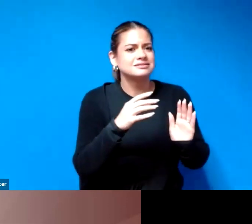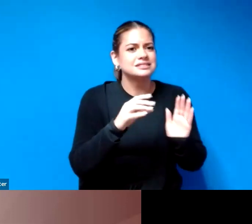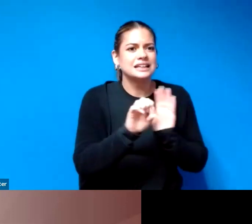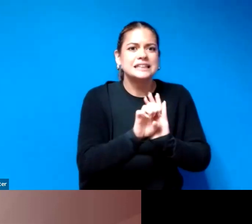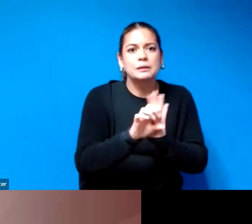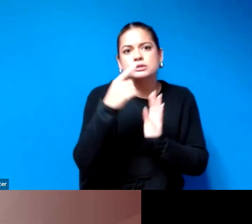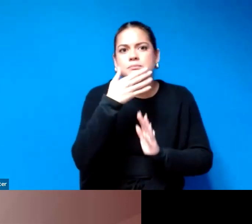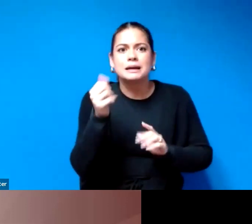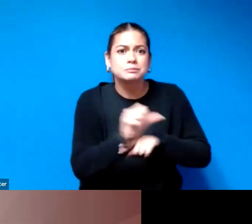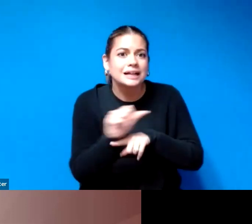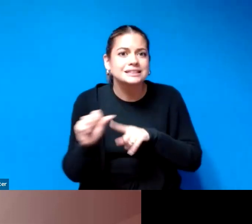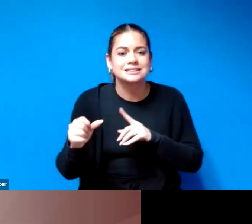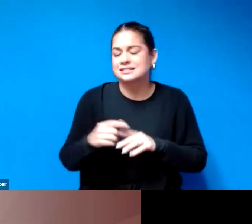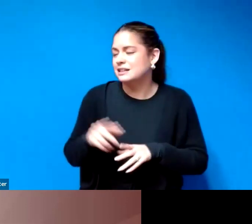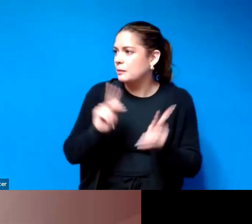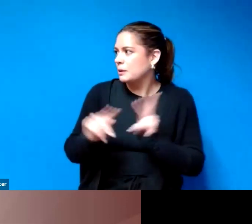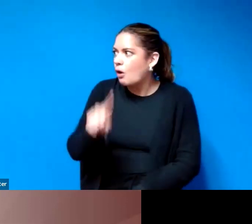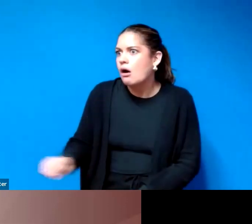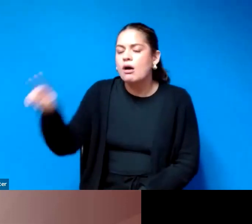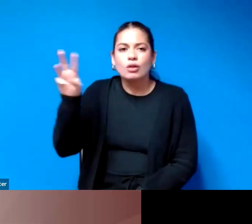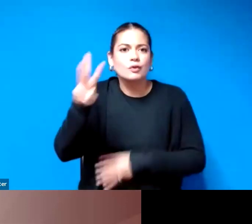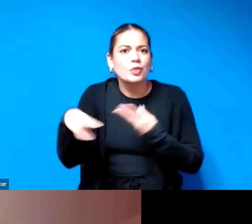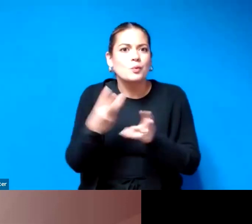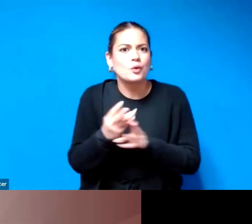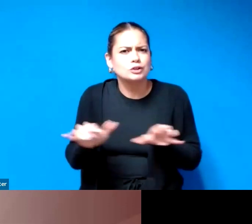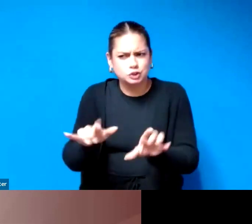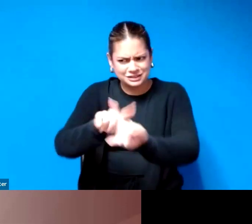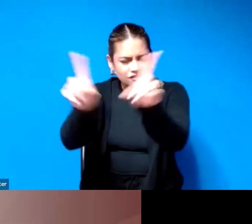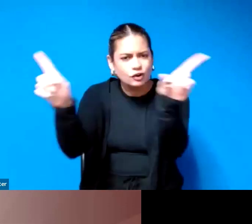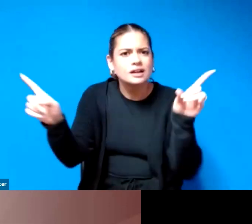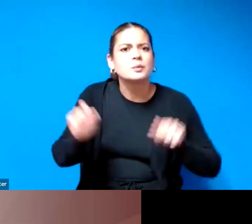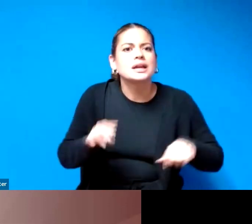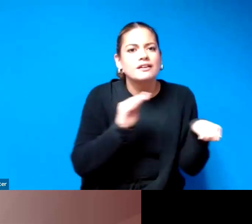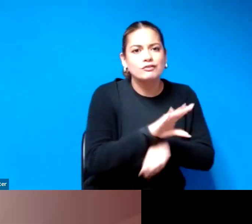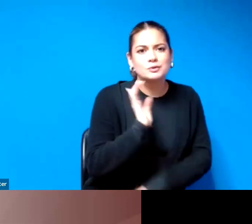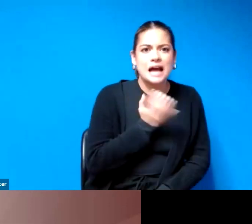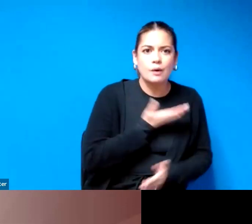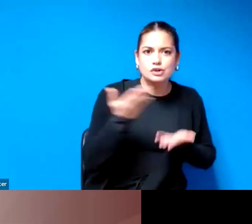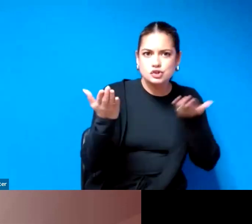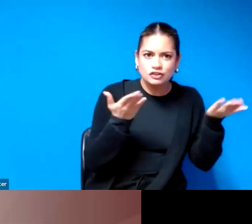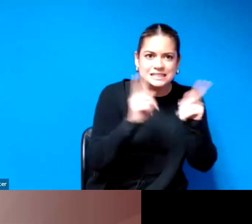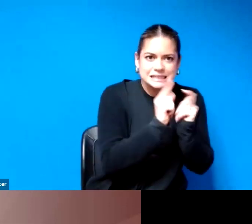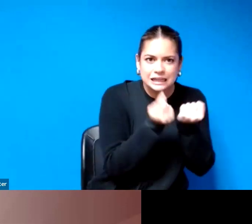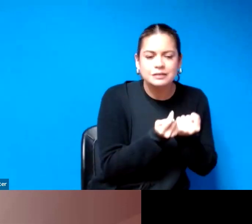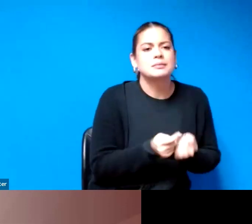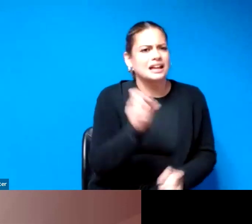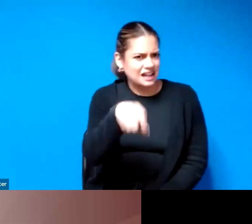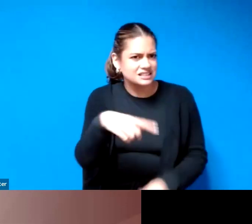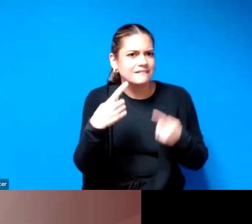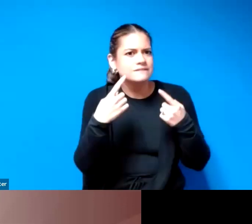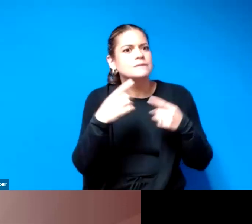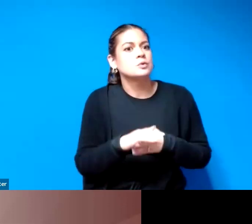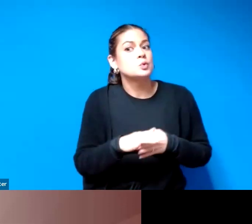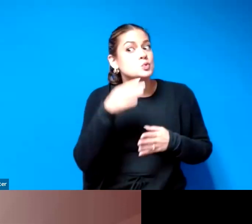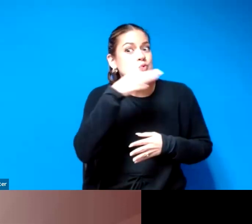that people across the world are doing things differently that we can eventually influence our service delivery and eventually we will be the ones leading